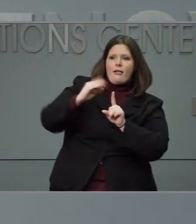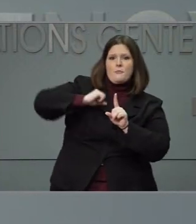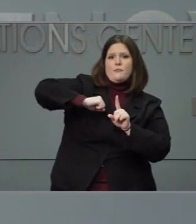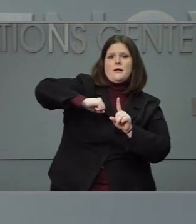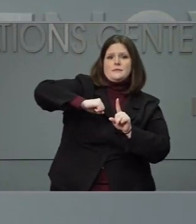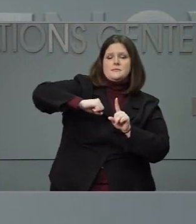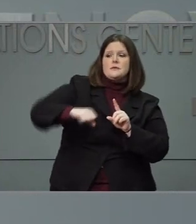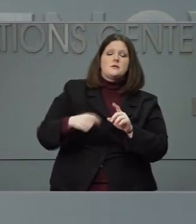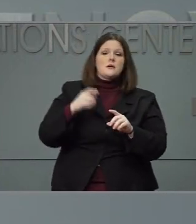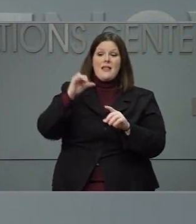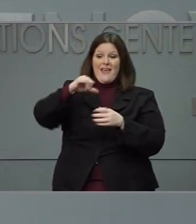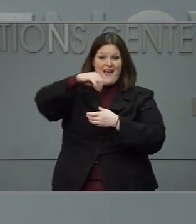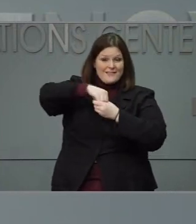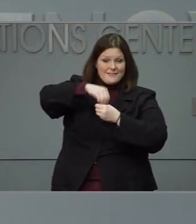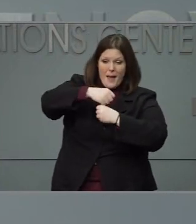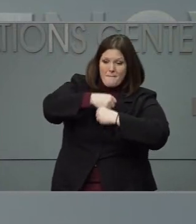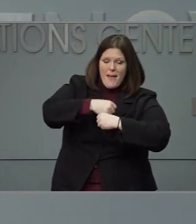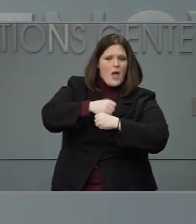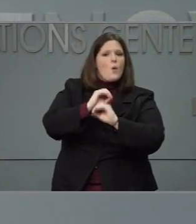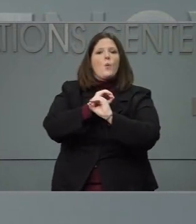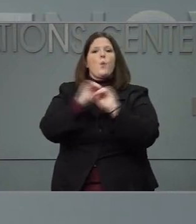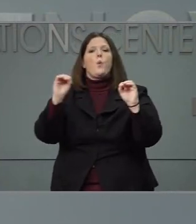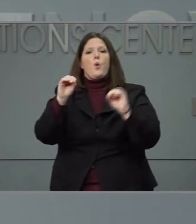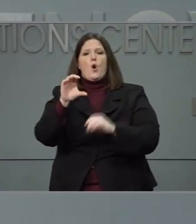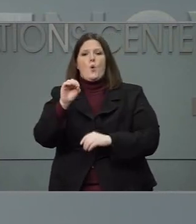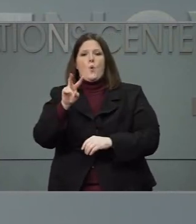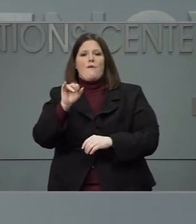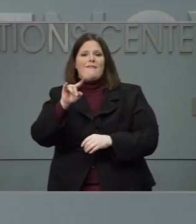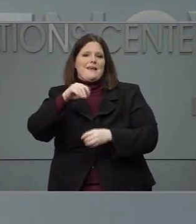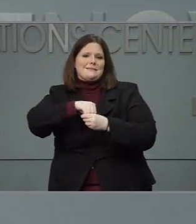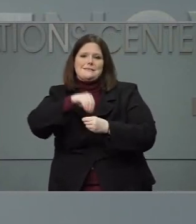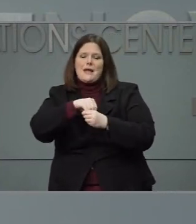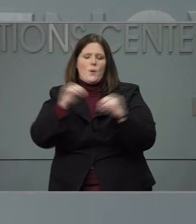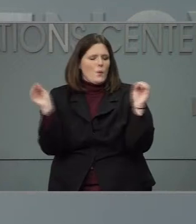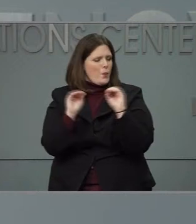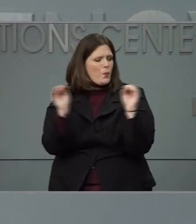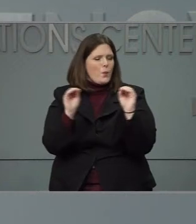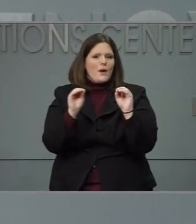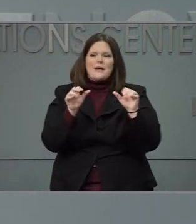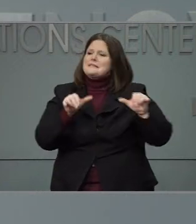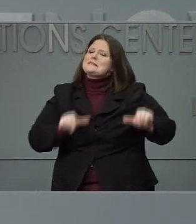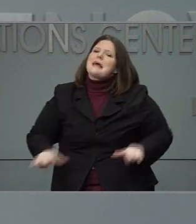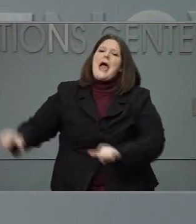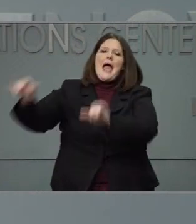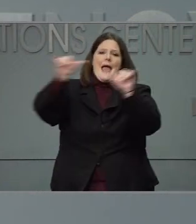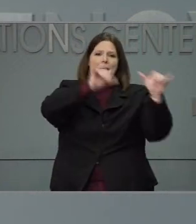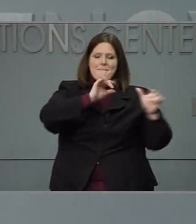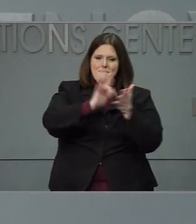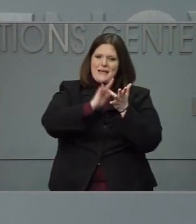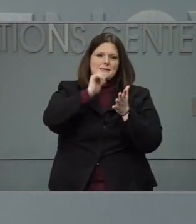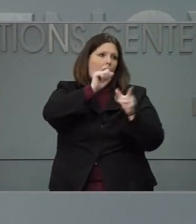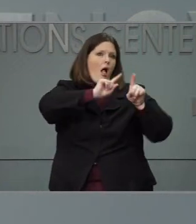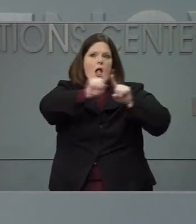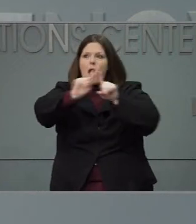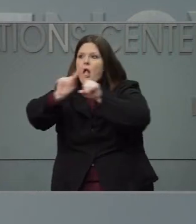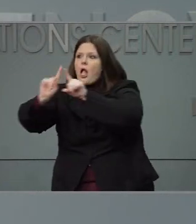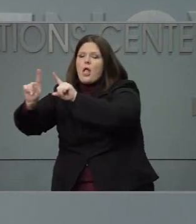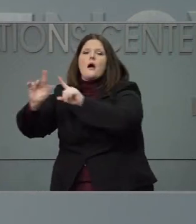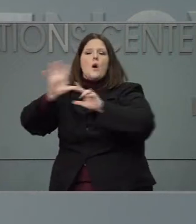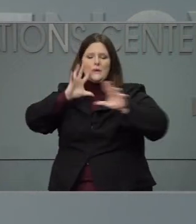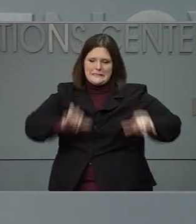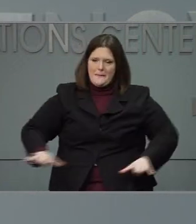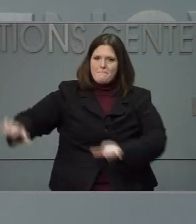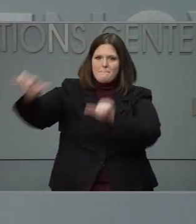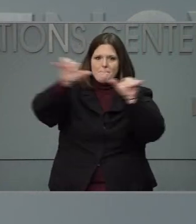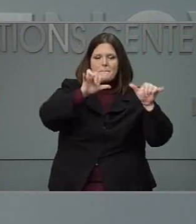vaccine itself. There is only one vaccine for everybody. It is the same vaccine for everyone. There obviously